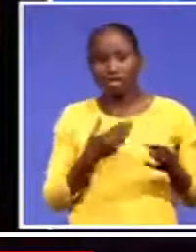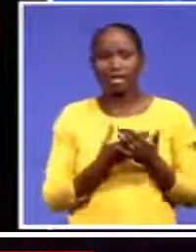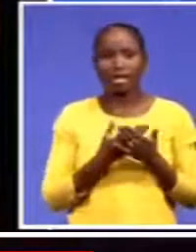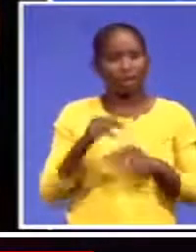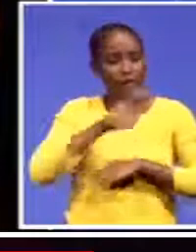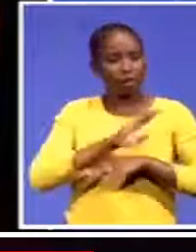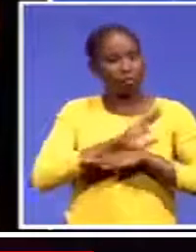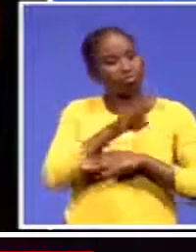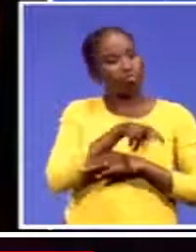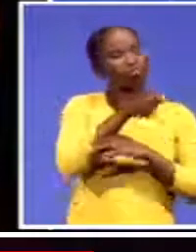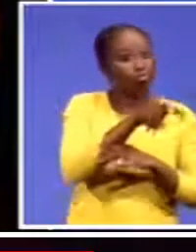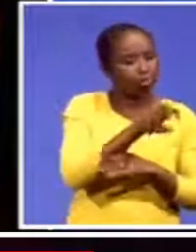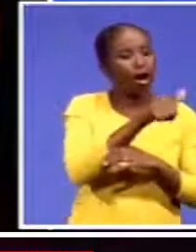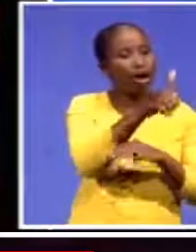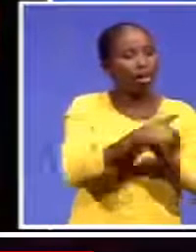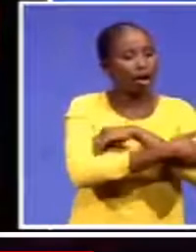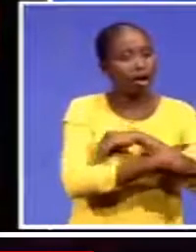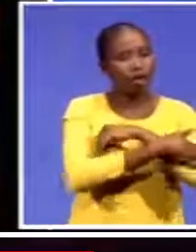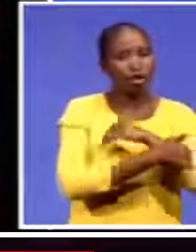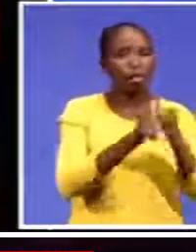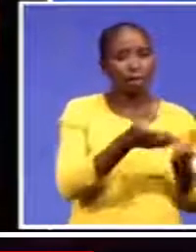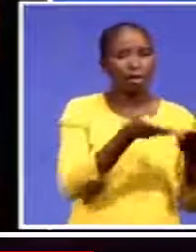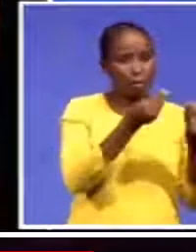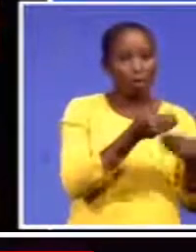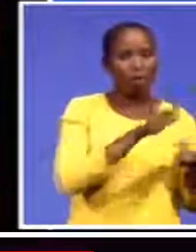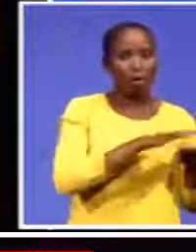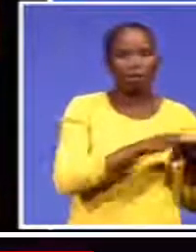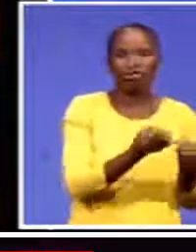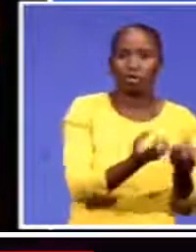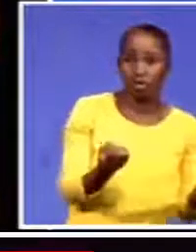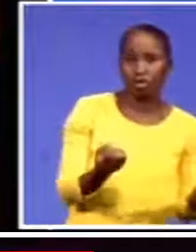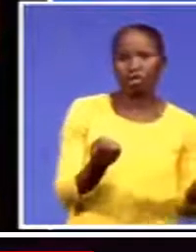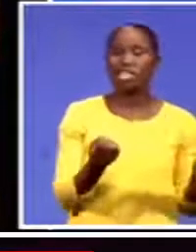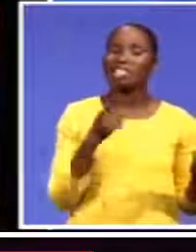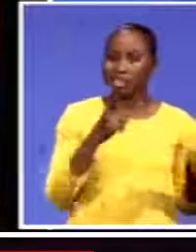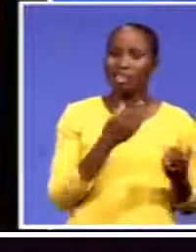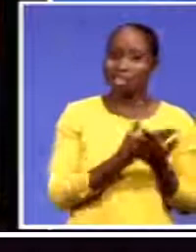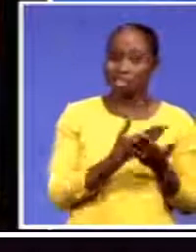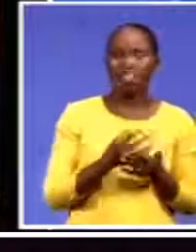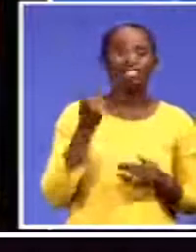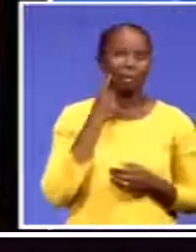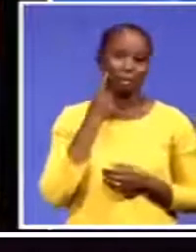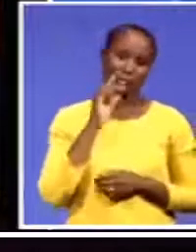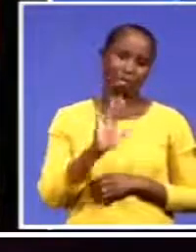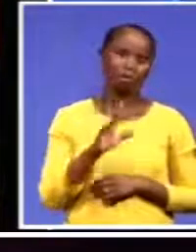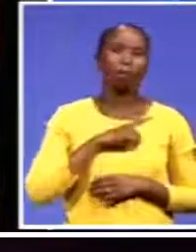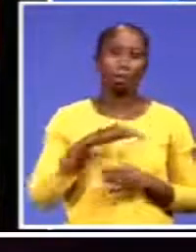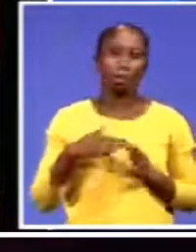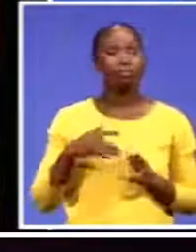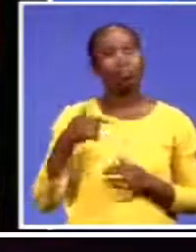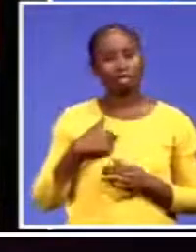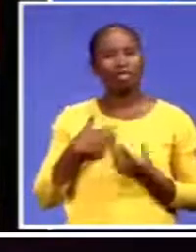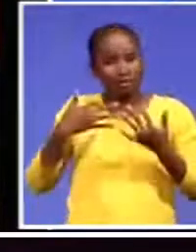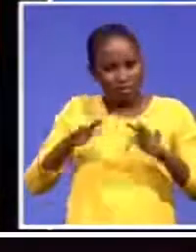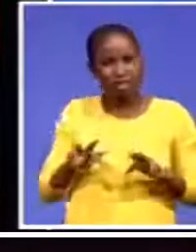of distribution. It's almost as simple as that. And I know because I've gone across the continent helping companies to find